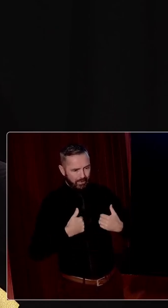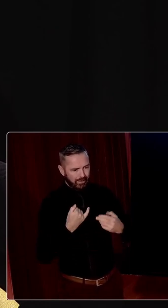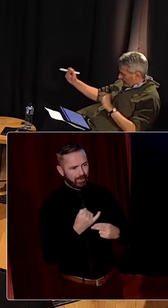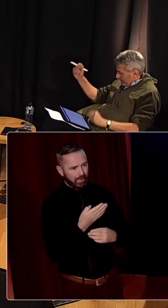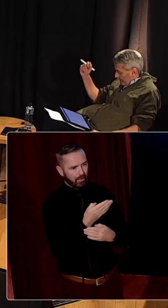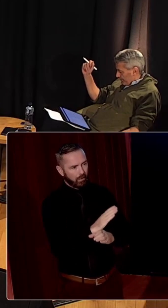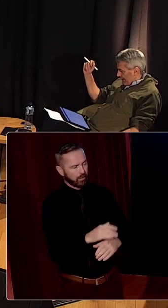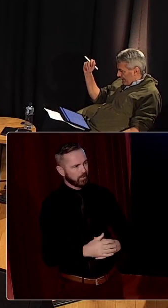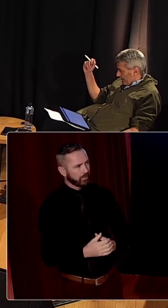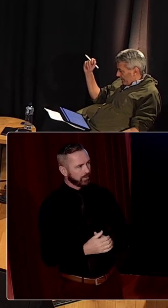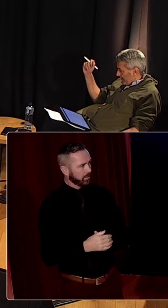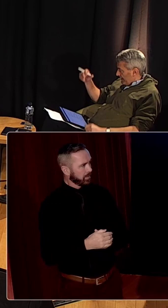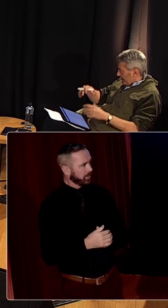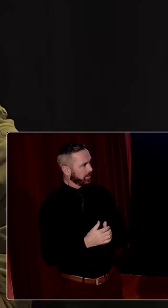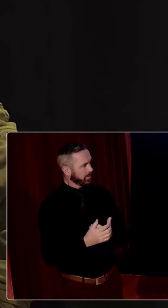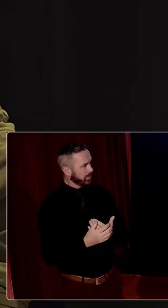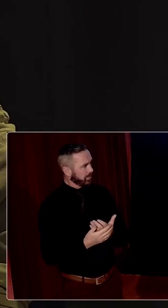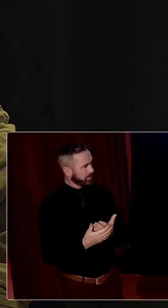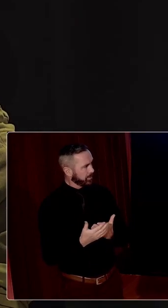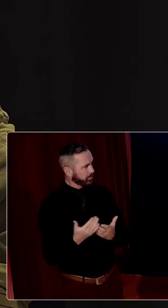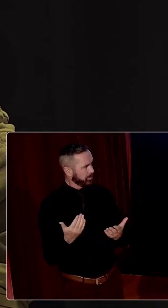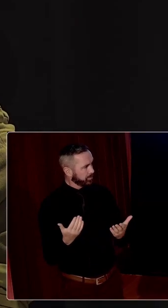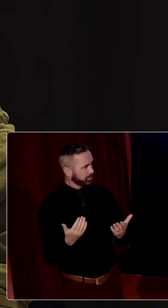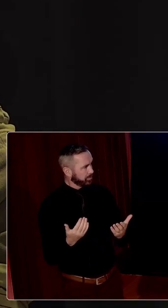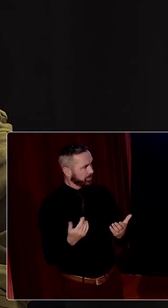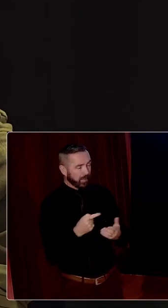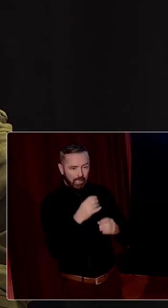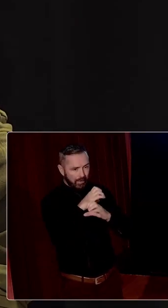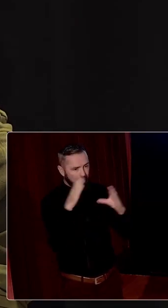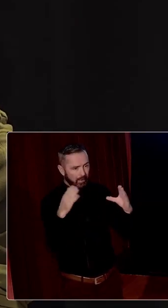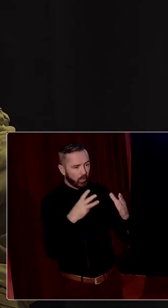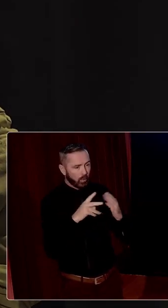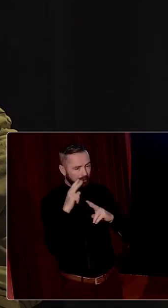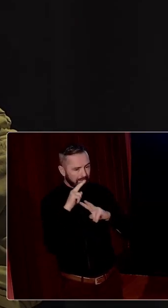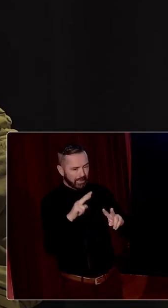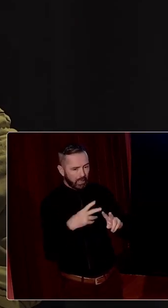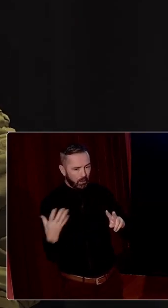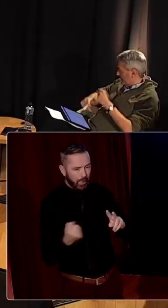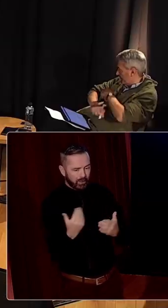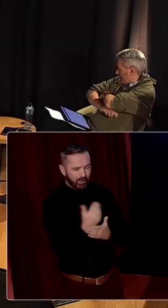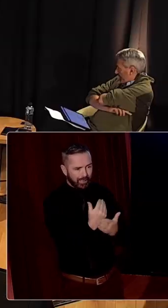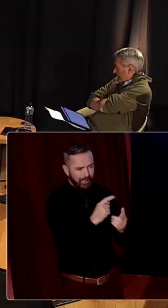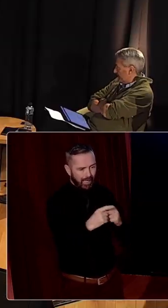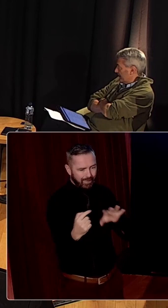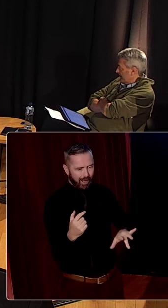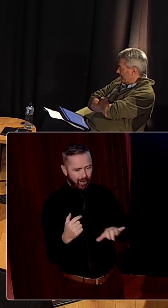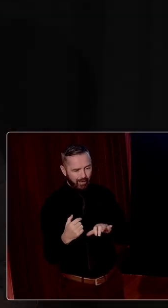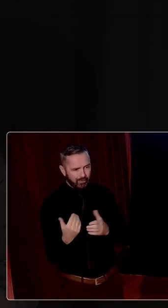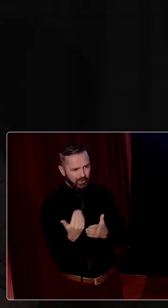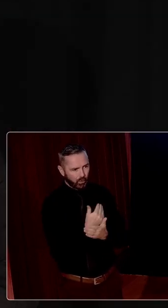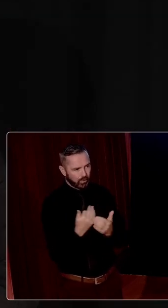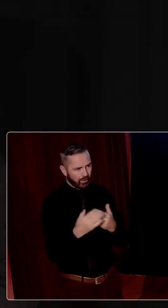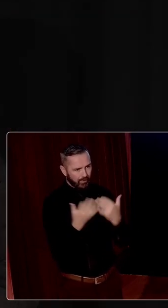And Maria, you, you were saying earlier, I mean, that is very much comes through the, the pension collection and, and archival sources like that.